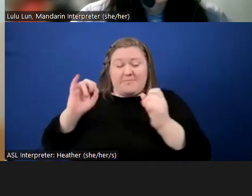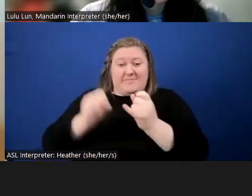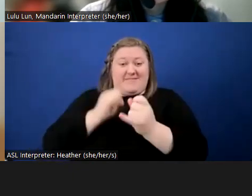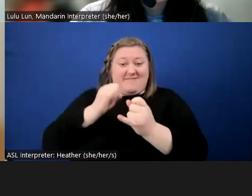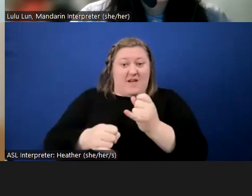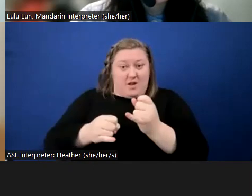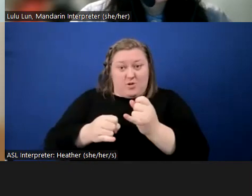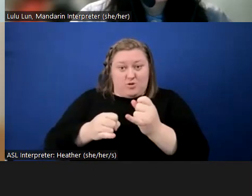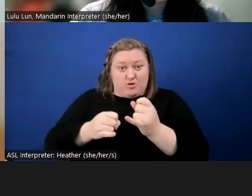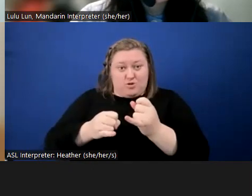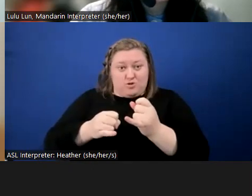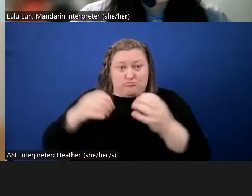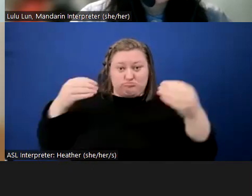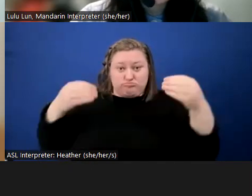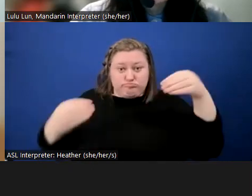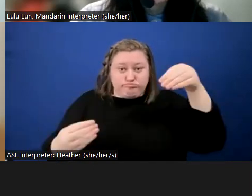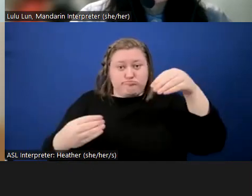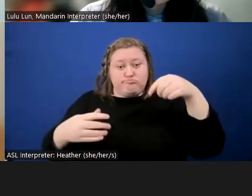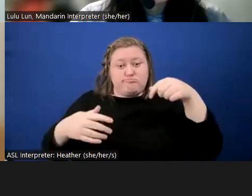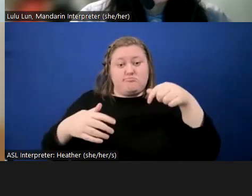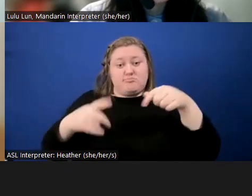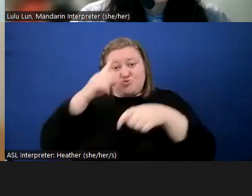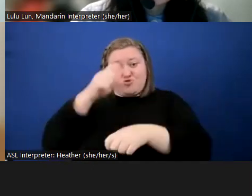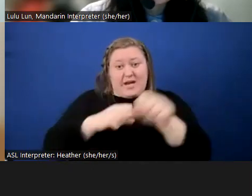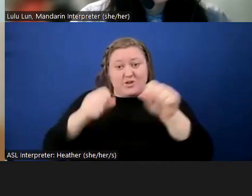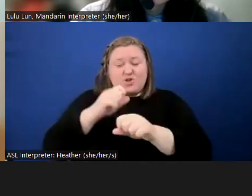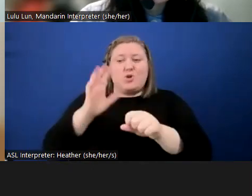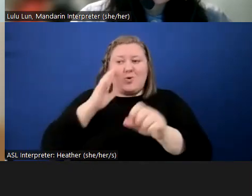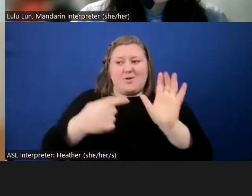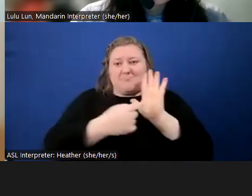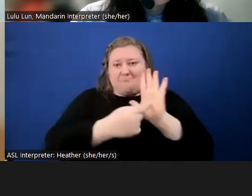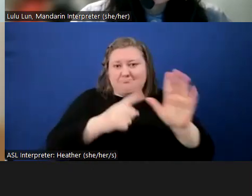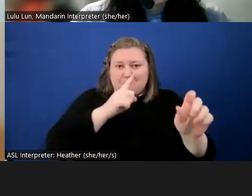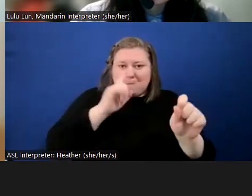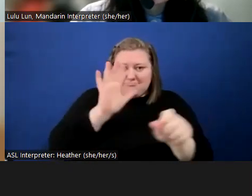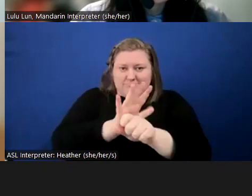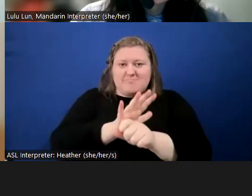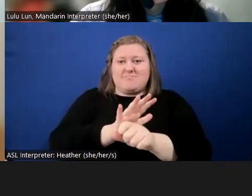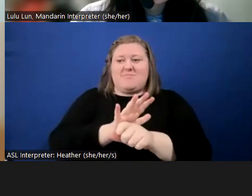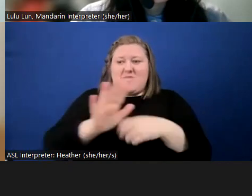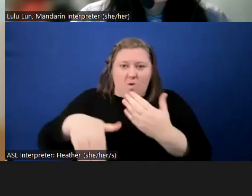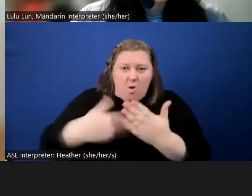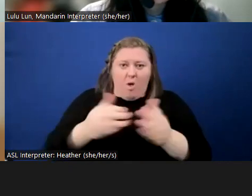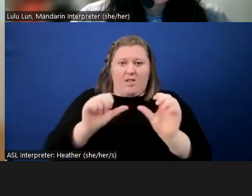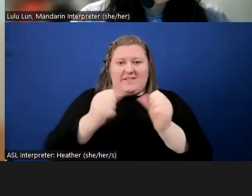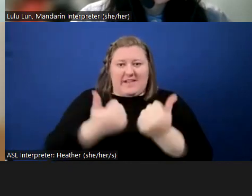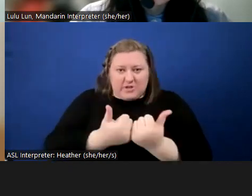of the environmental justice strategy can reference that commitment for all of the agencies.